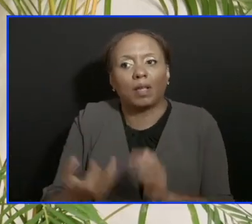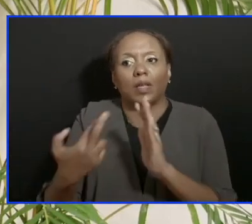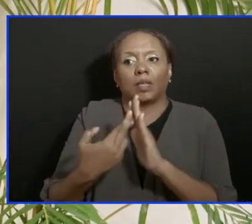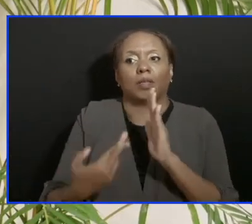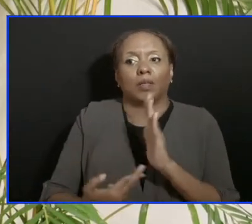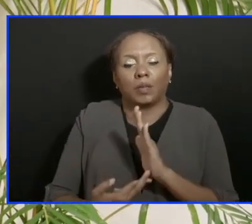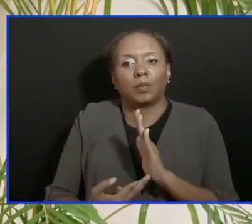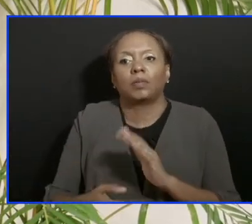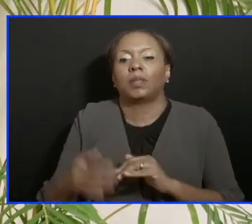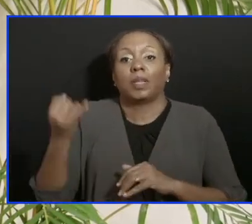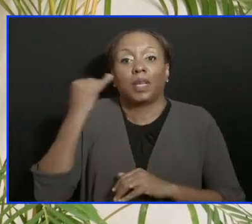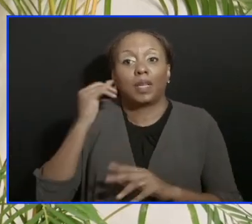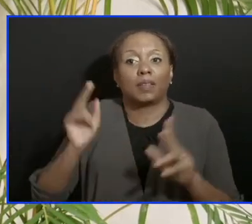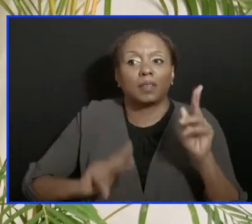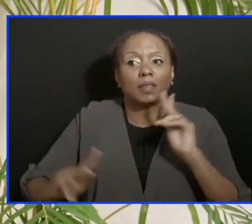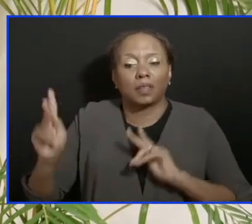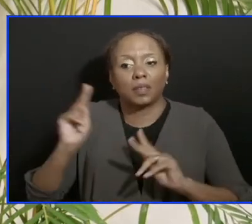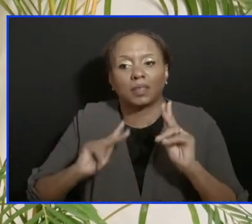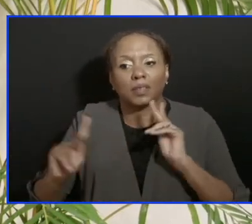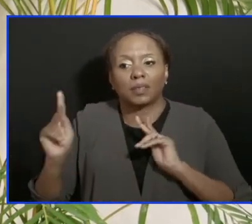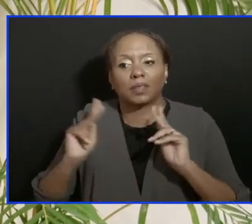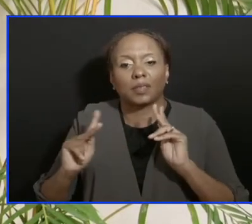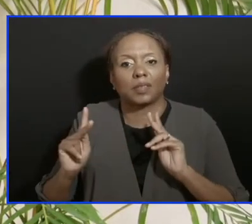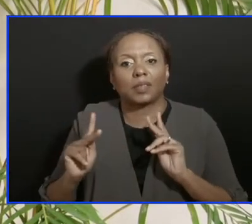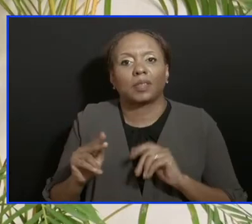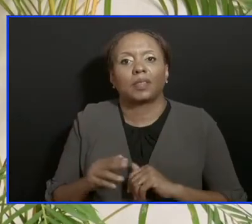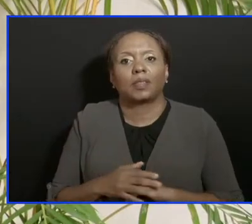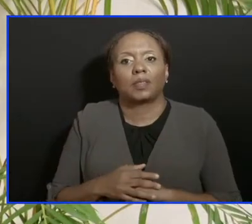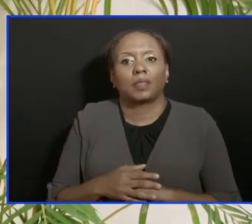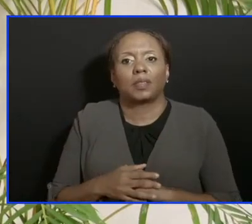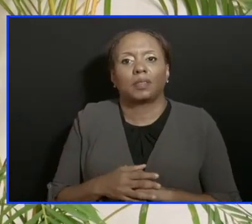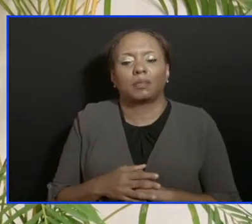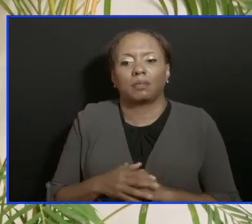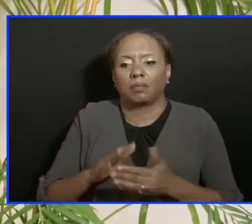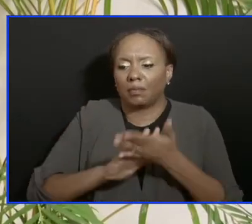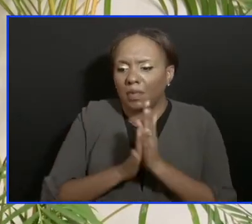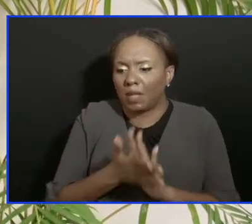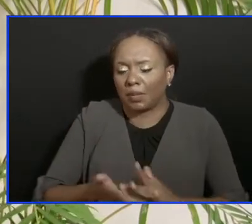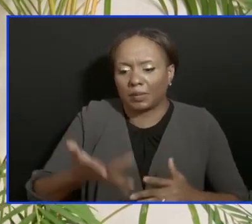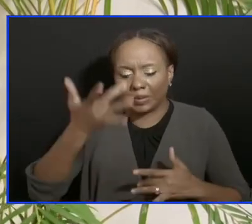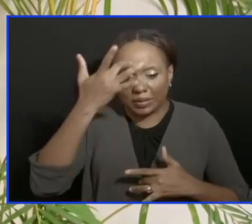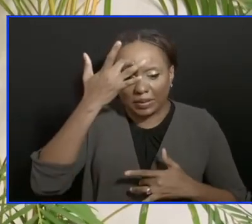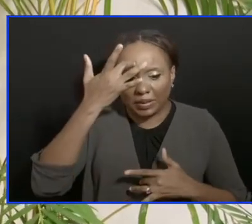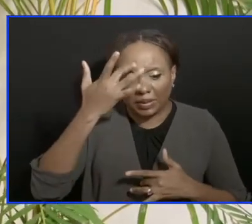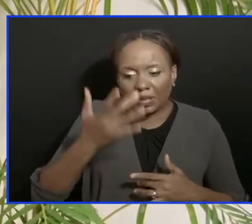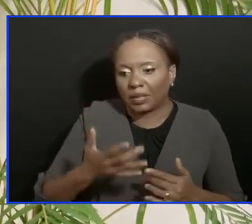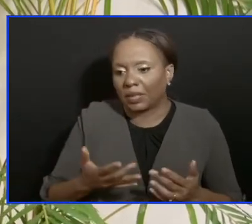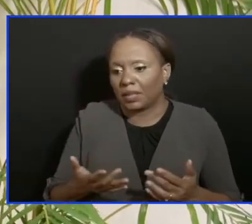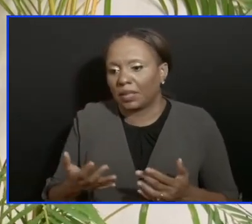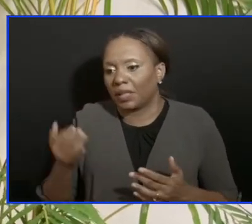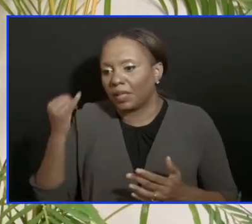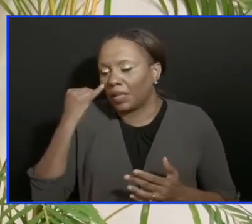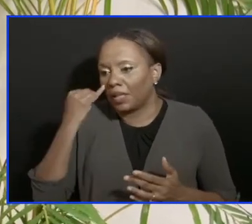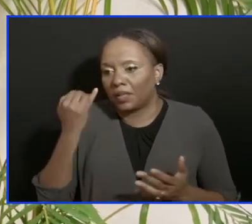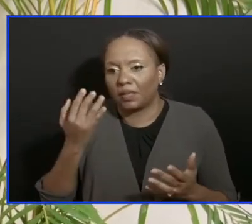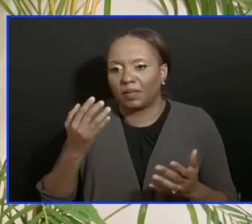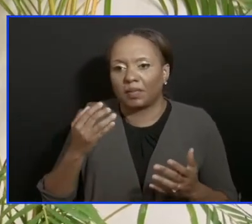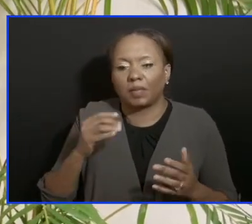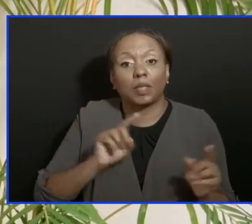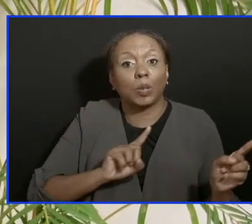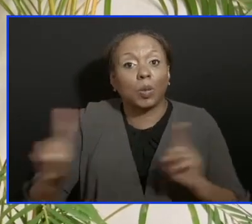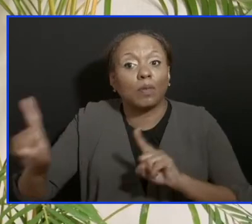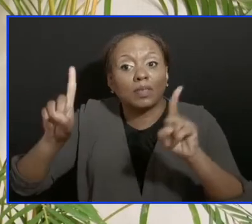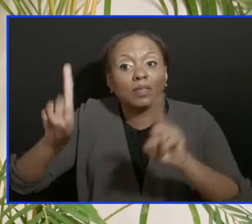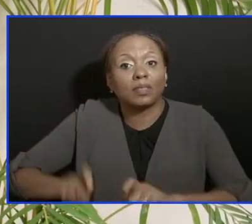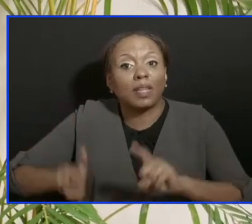we can get people who may be displaying symptoms, to either come and get tested, or at least remain at